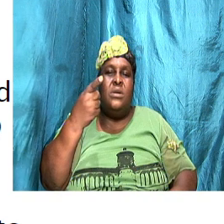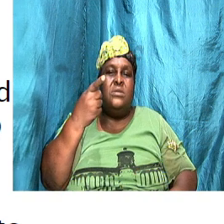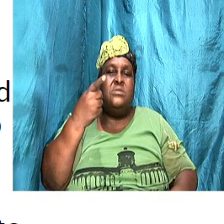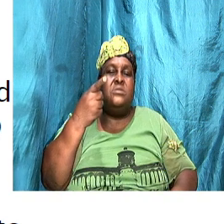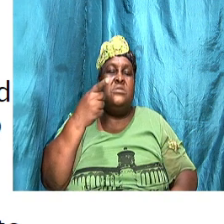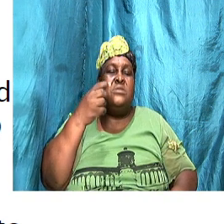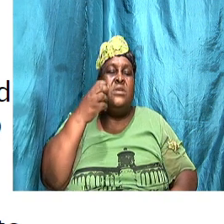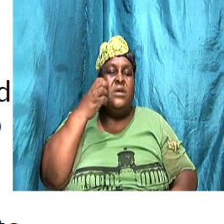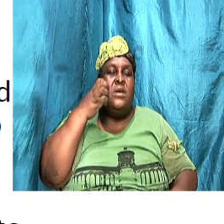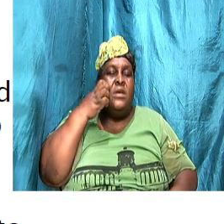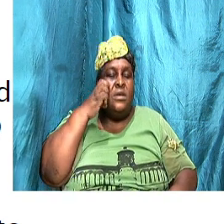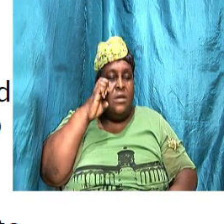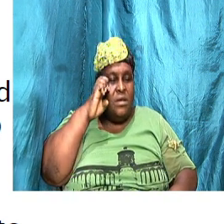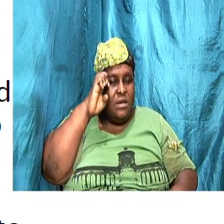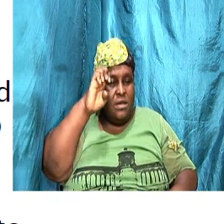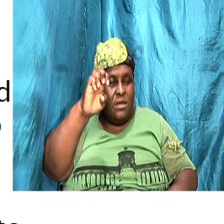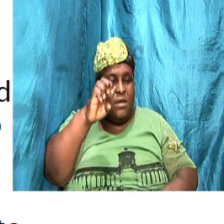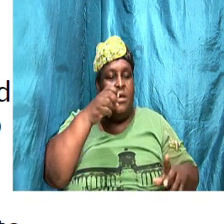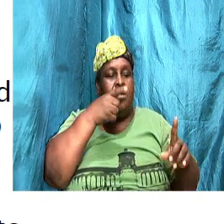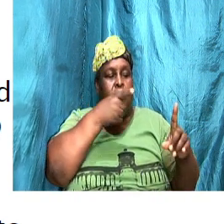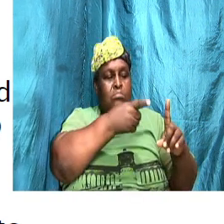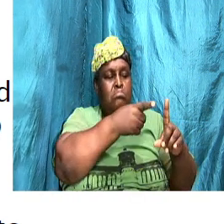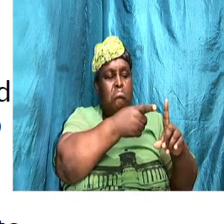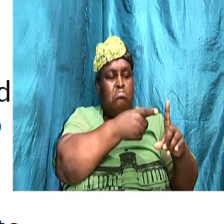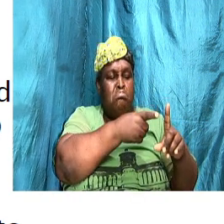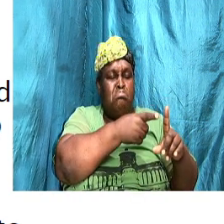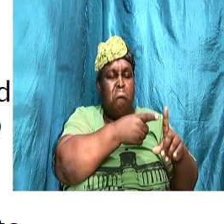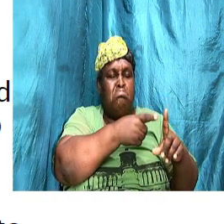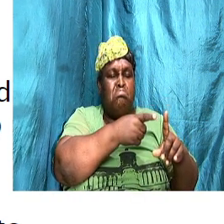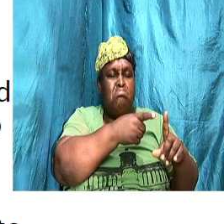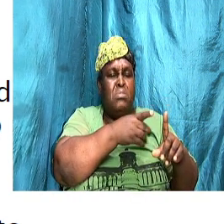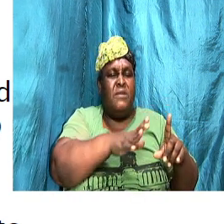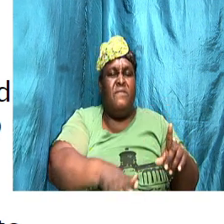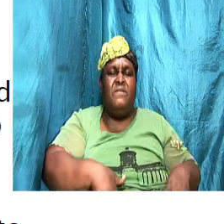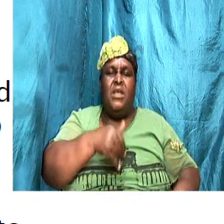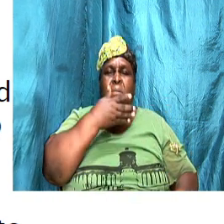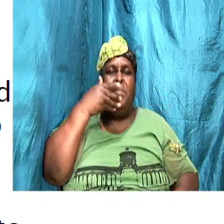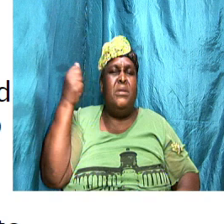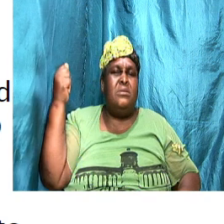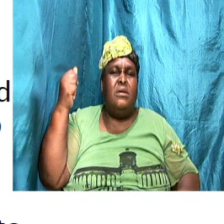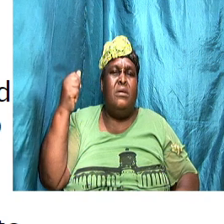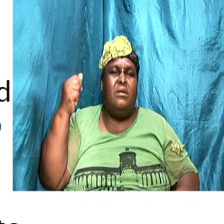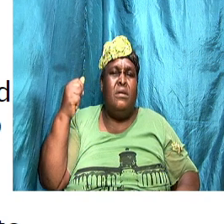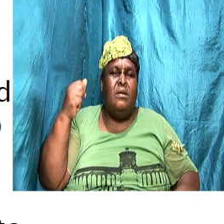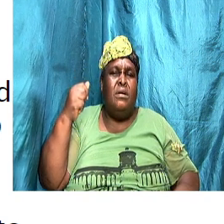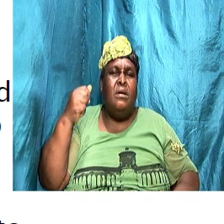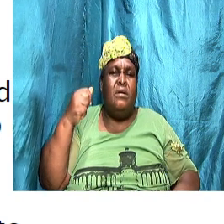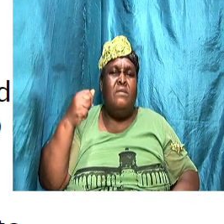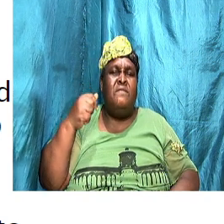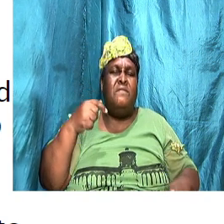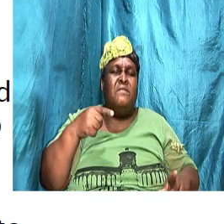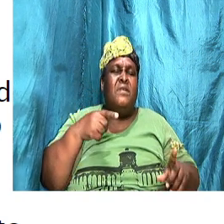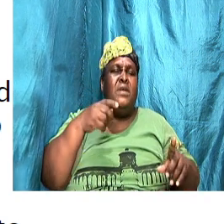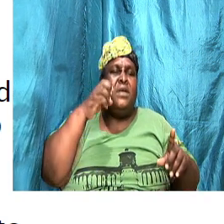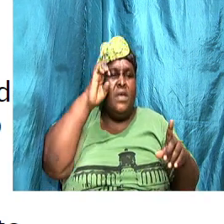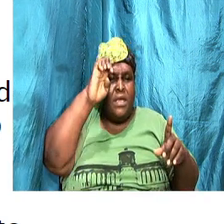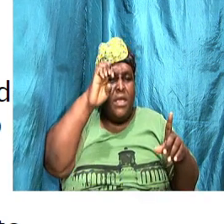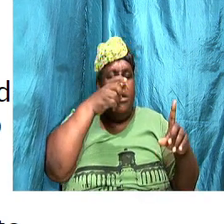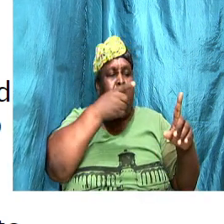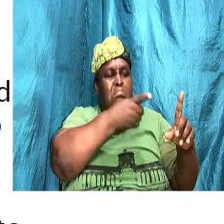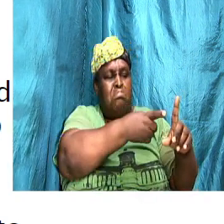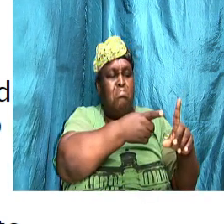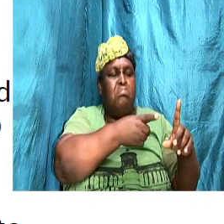everything off his or her chest so allow your partner to